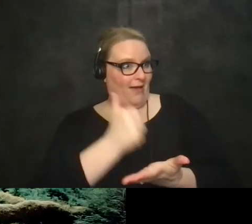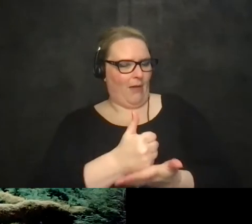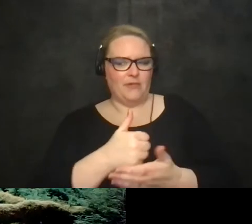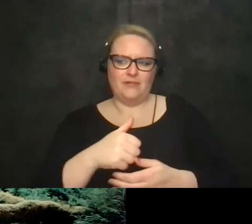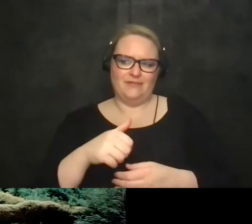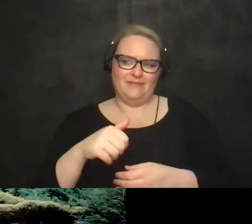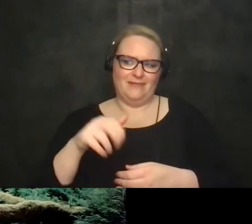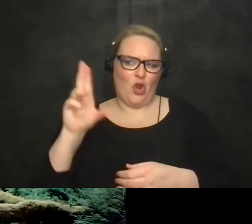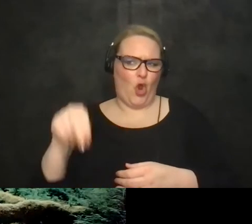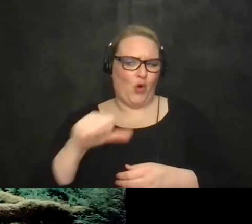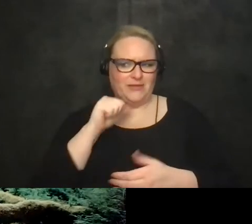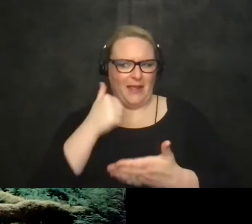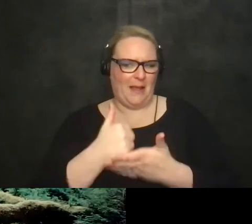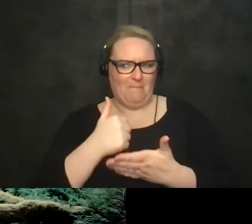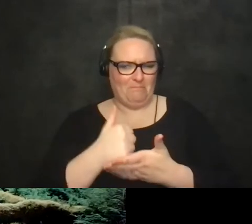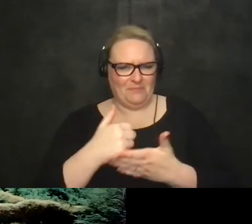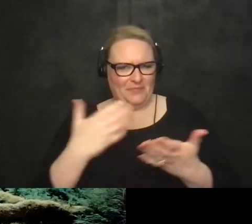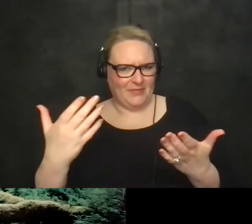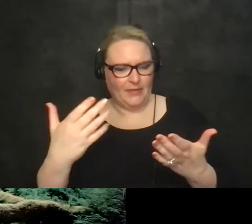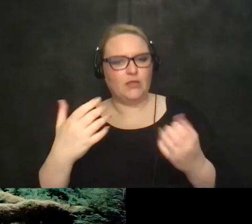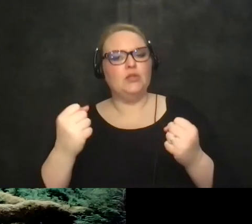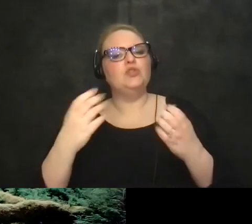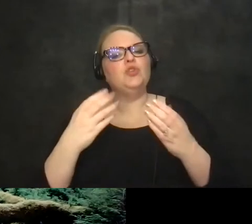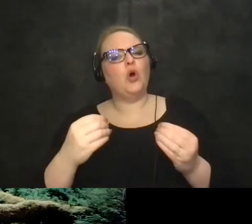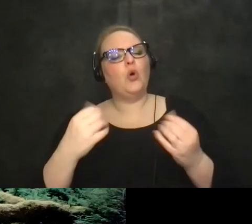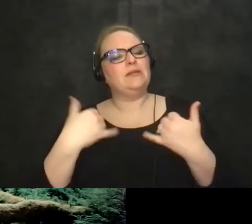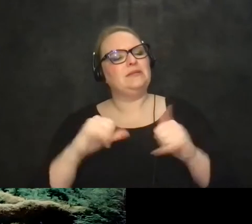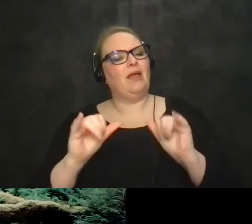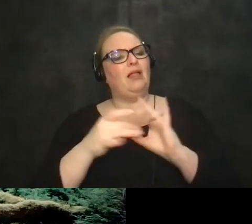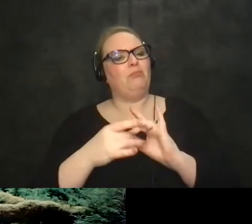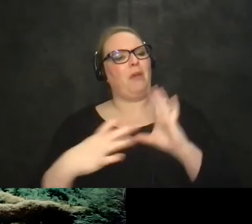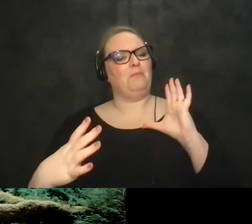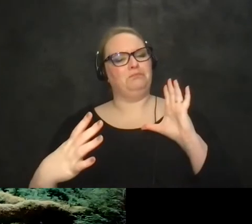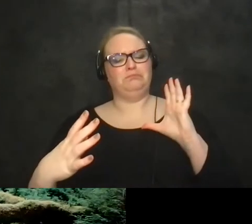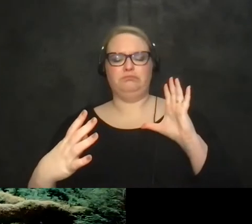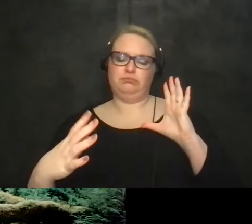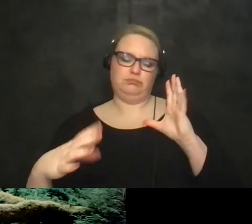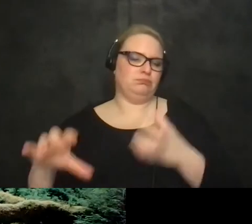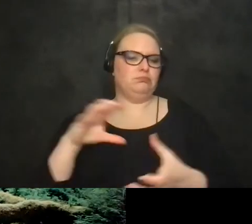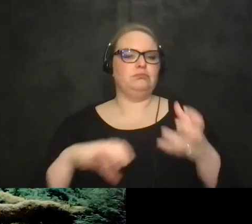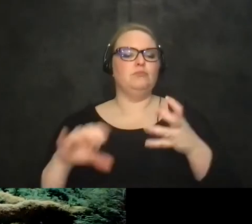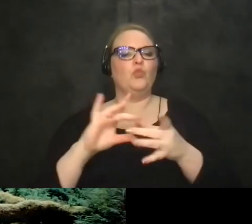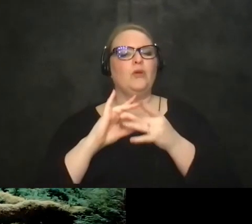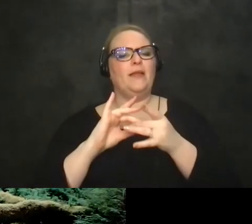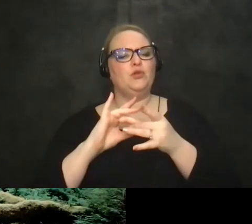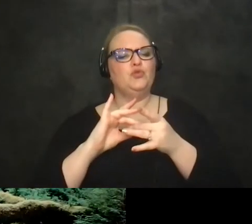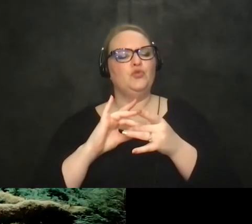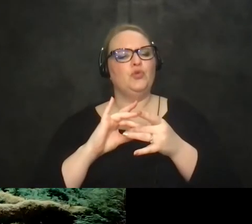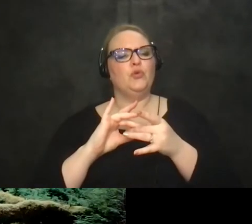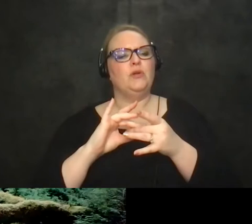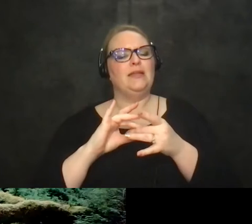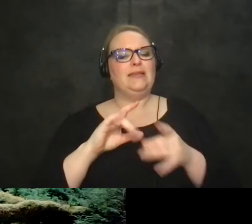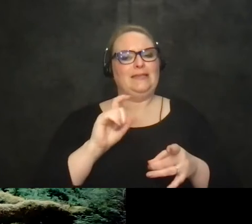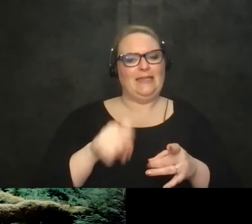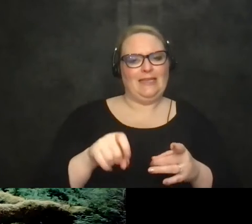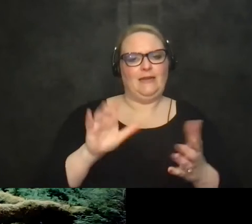won't help me at all um and so there's still a bit of a disconnect uh when it comes to um you know